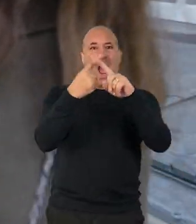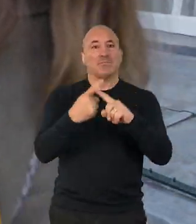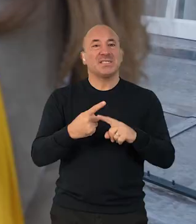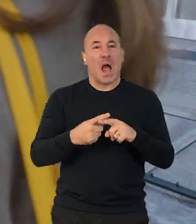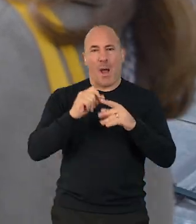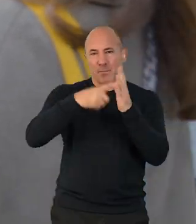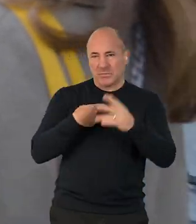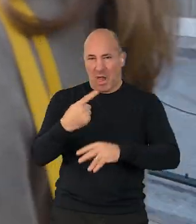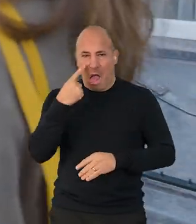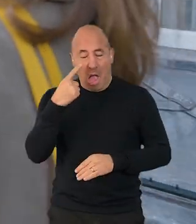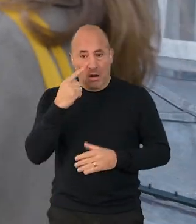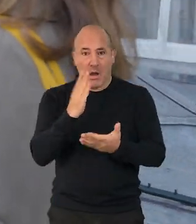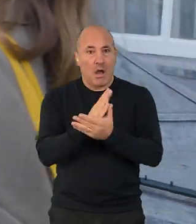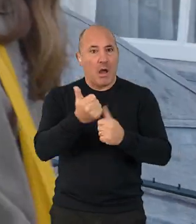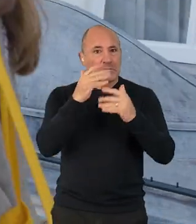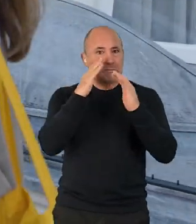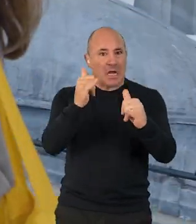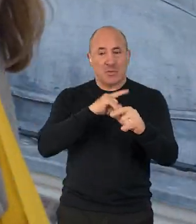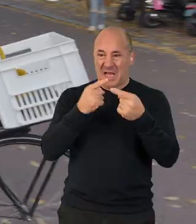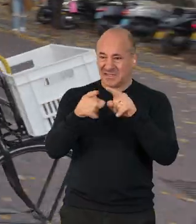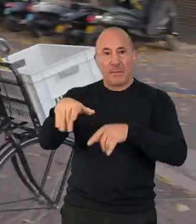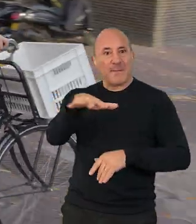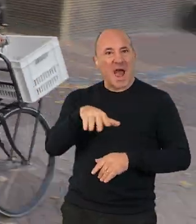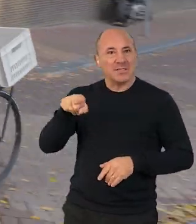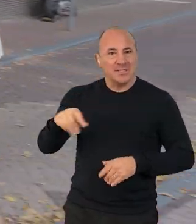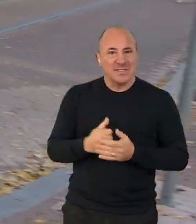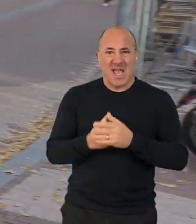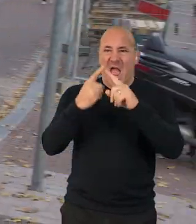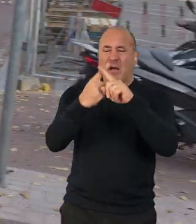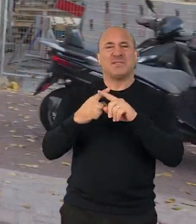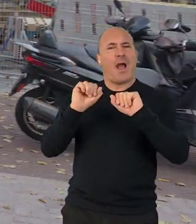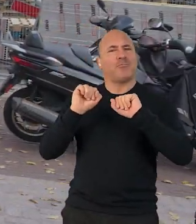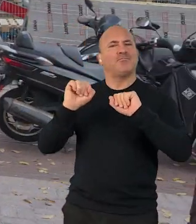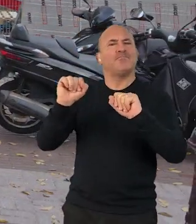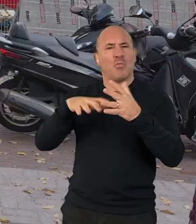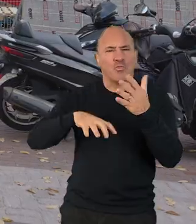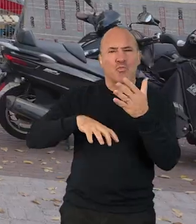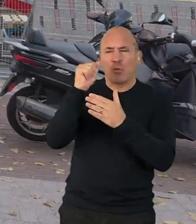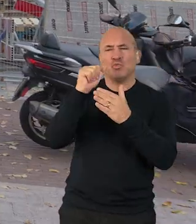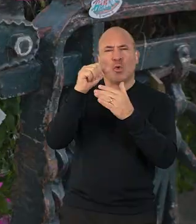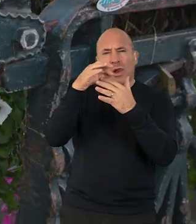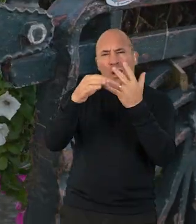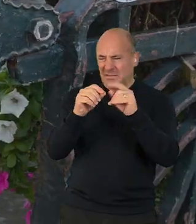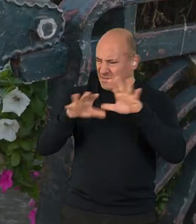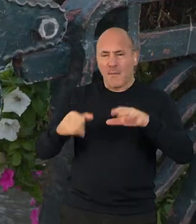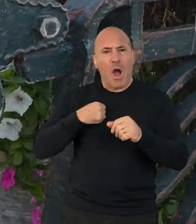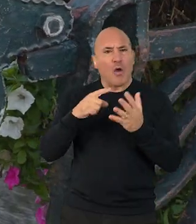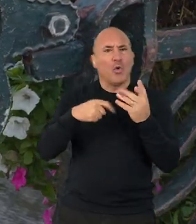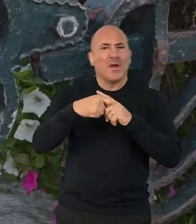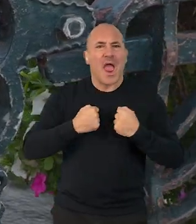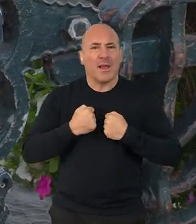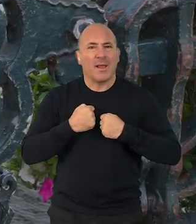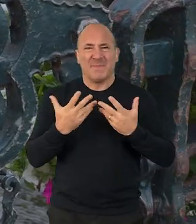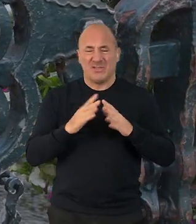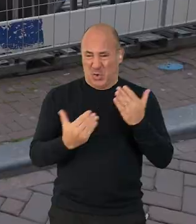was kind of a really good testbed for us for taking it to a different place. Amsterdam shares a lot of kind of cultural similarities to the